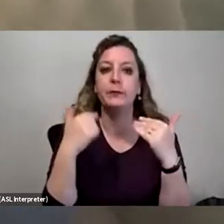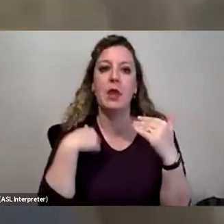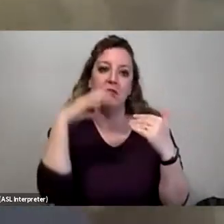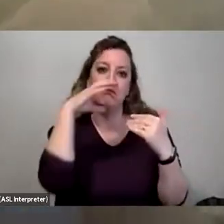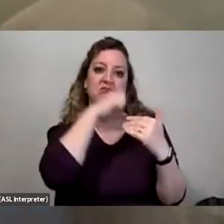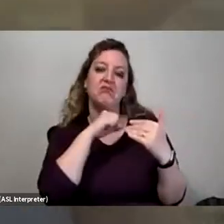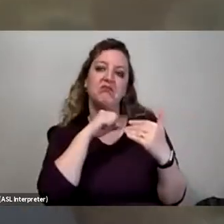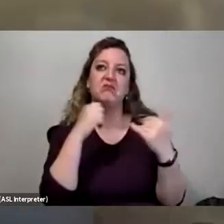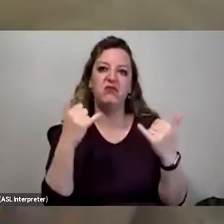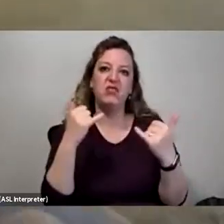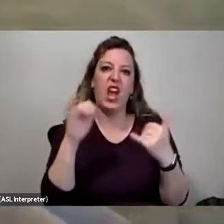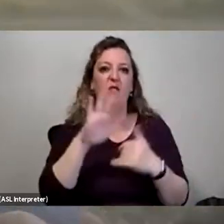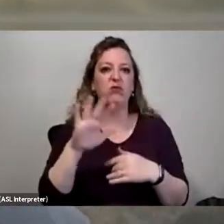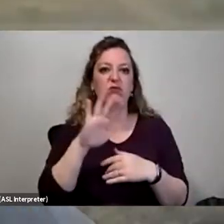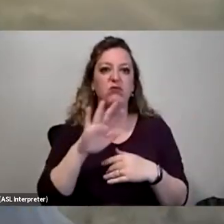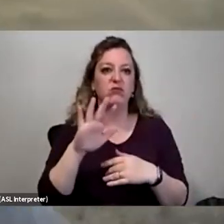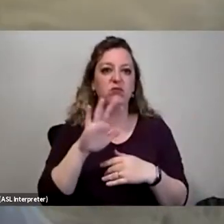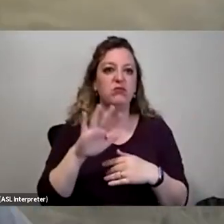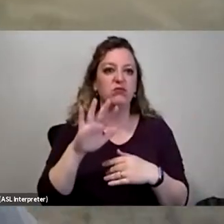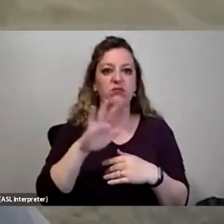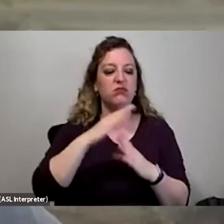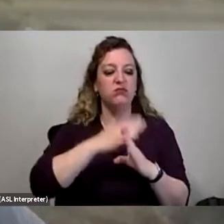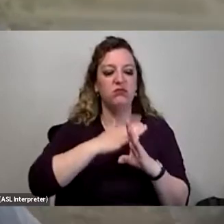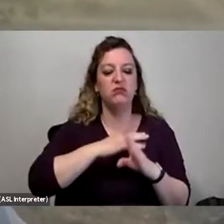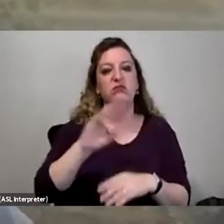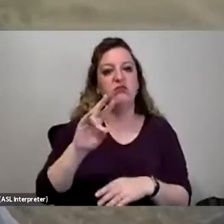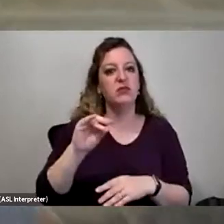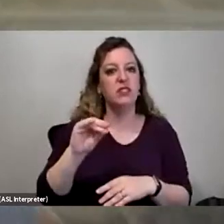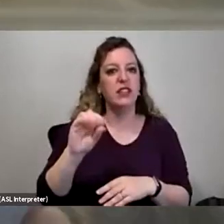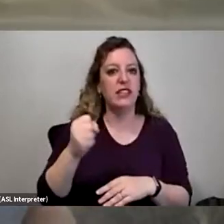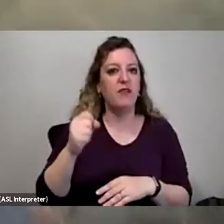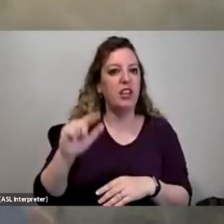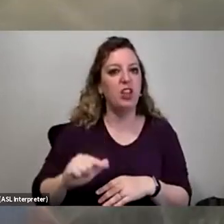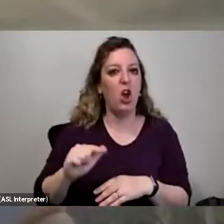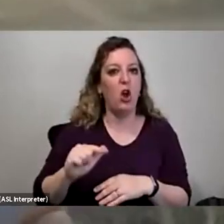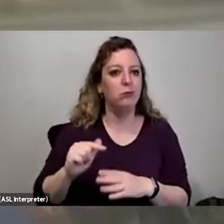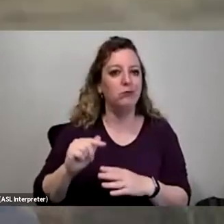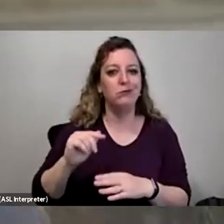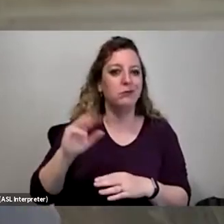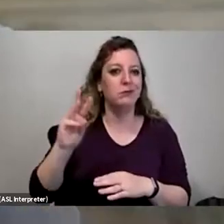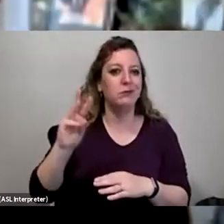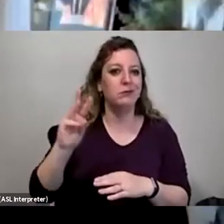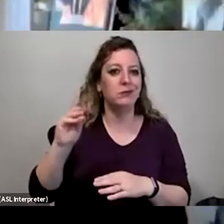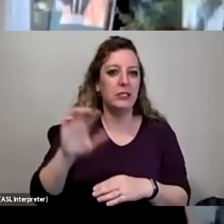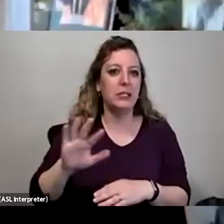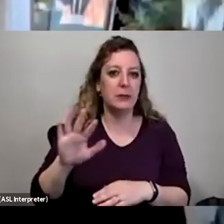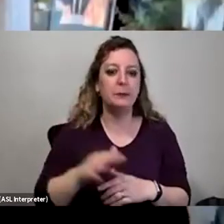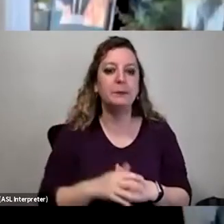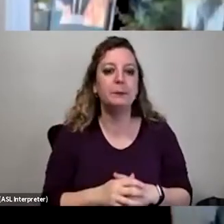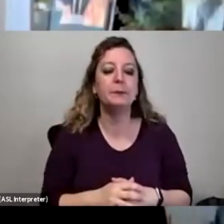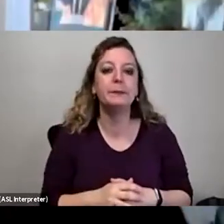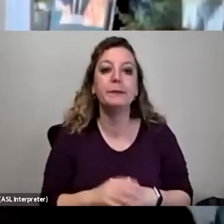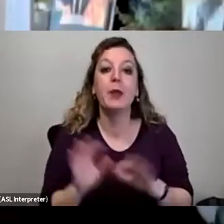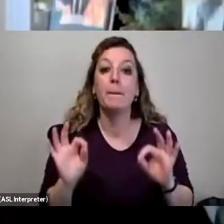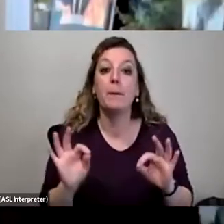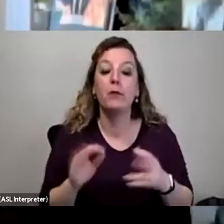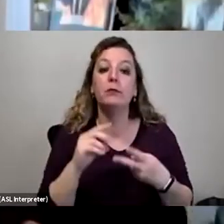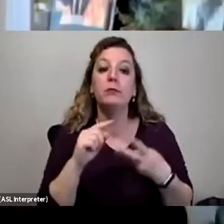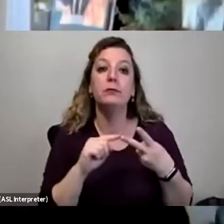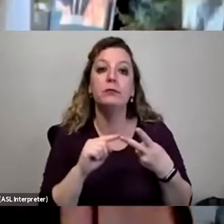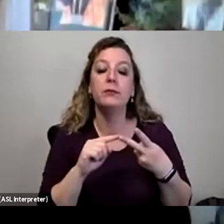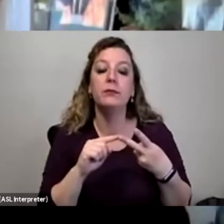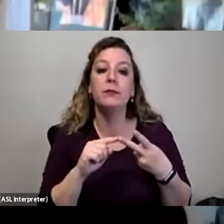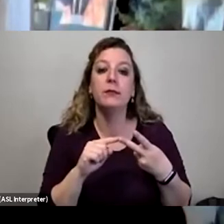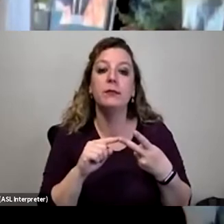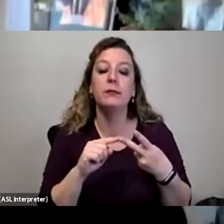guess probably by, by now it's already like in the low 70s, probably dropping into the 60s already. Terrific. And what are